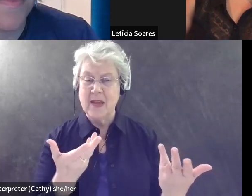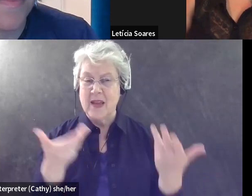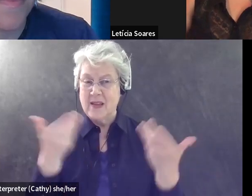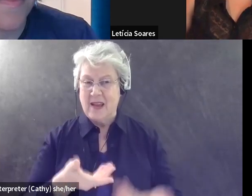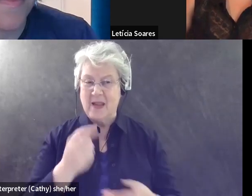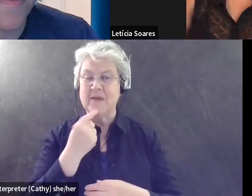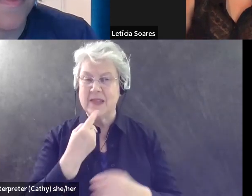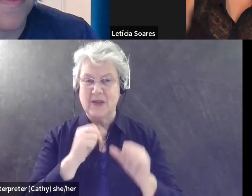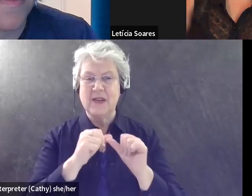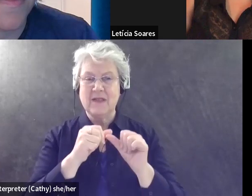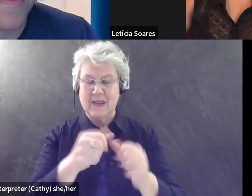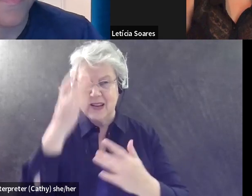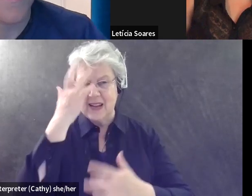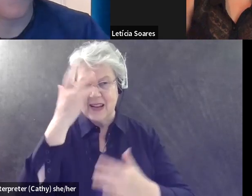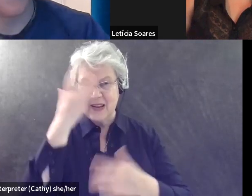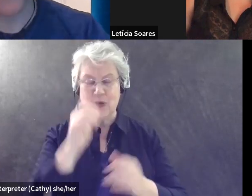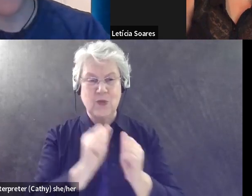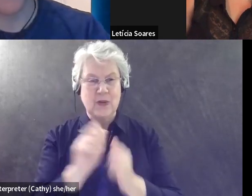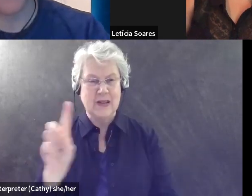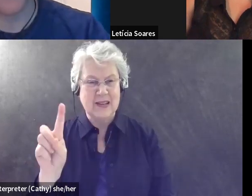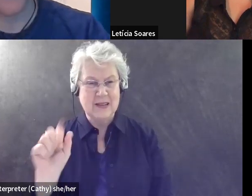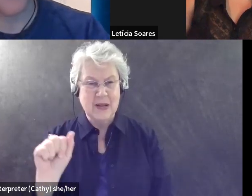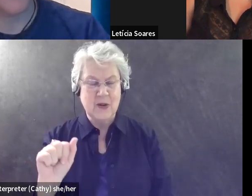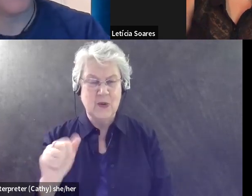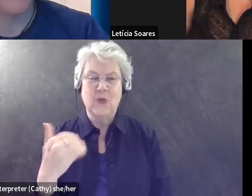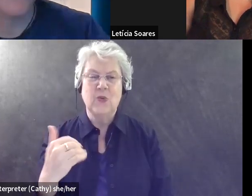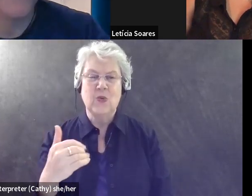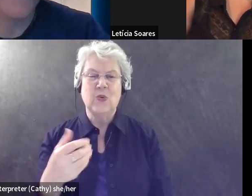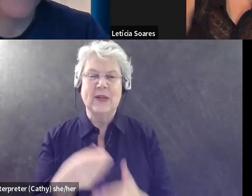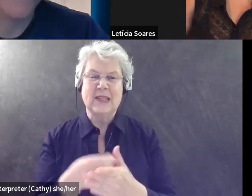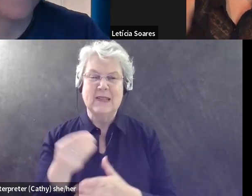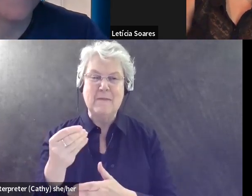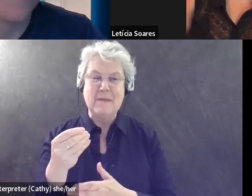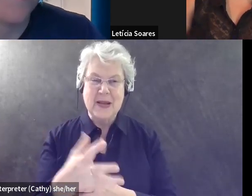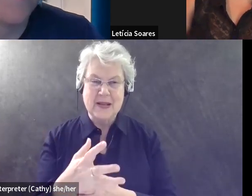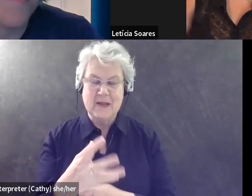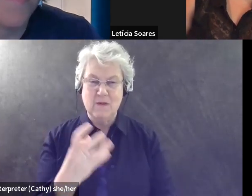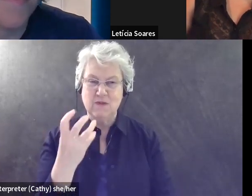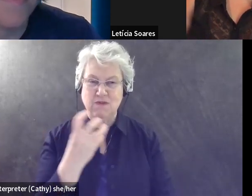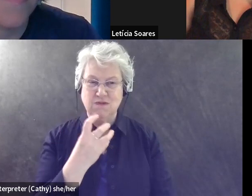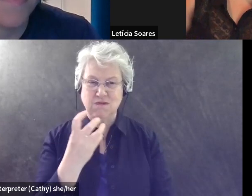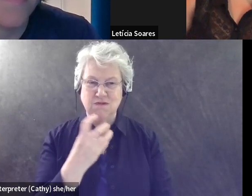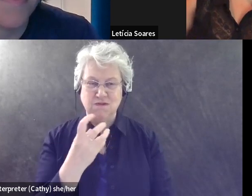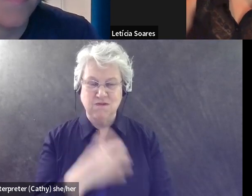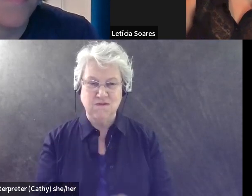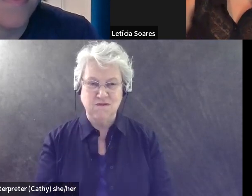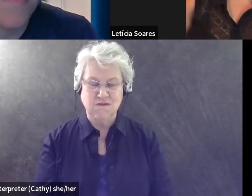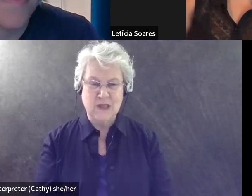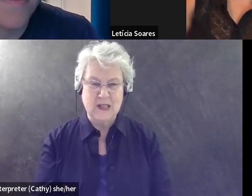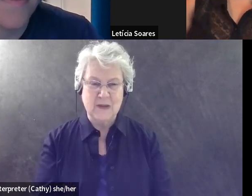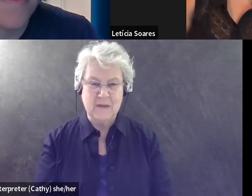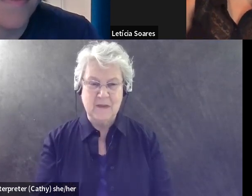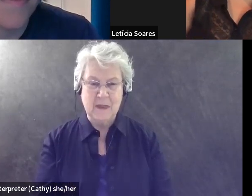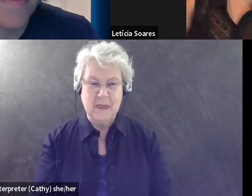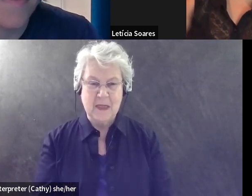and disabled is extremely expensive. My God. And your